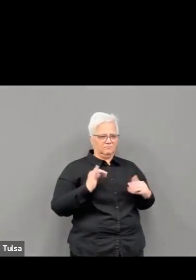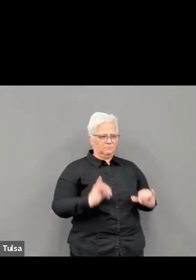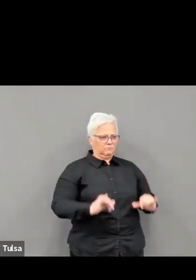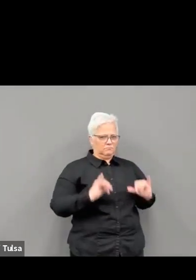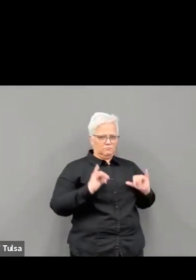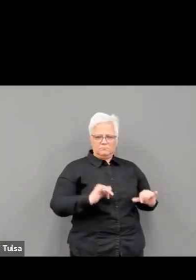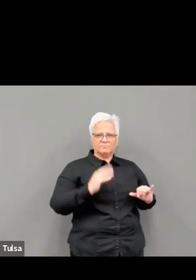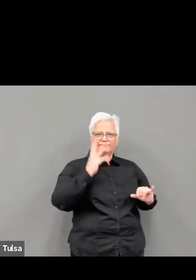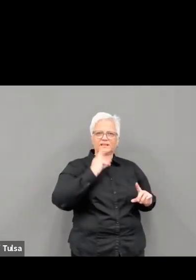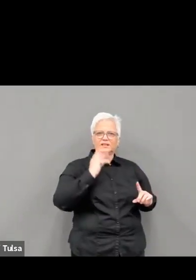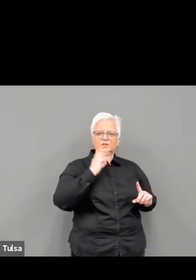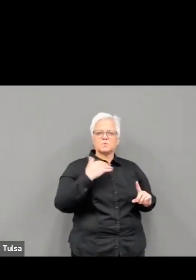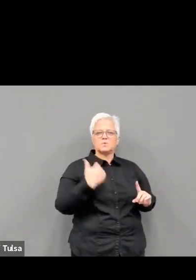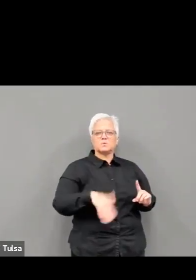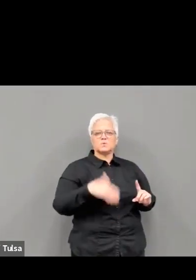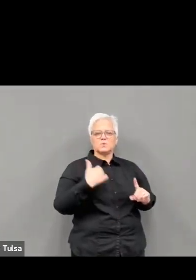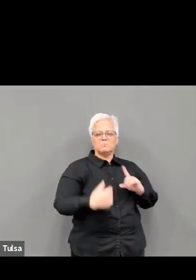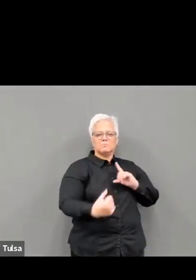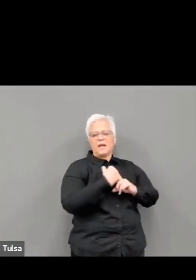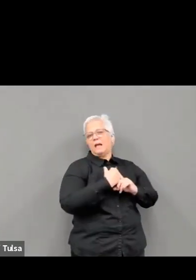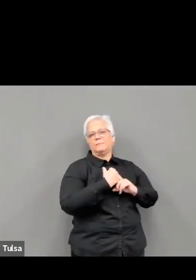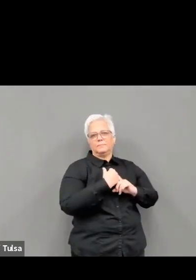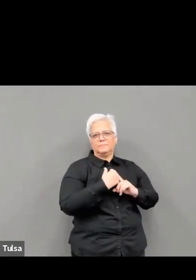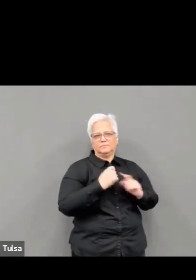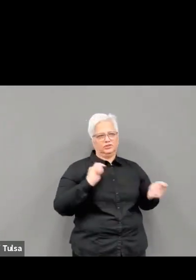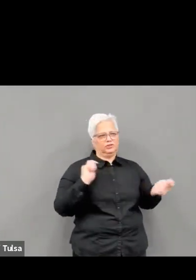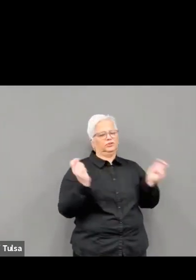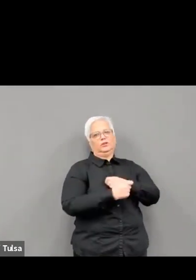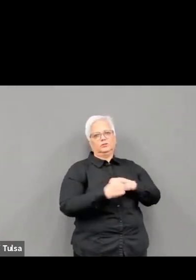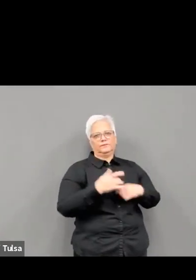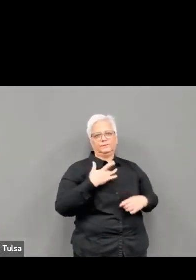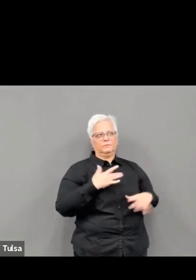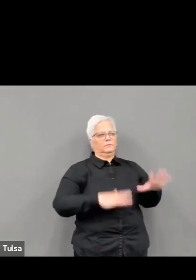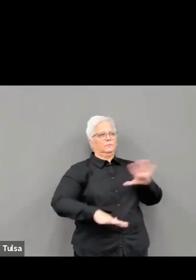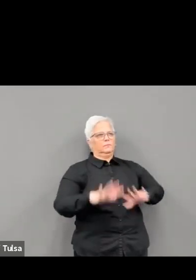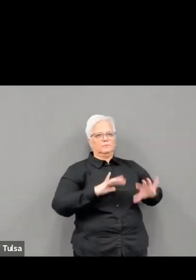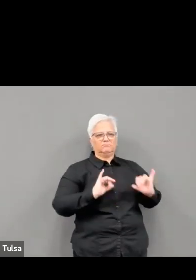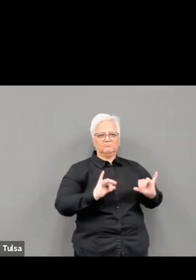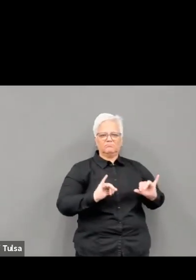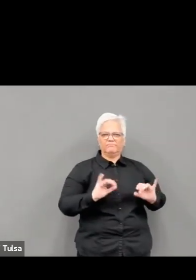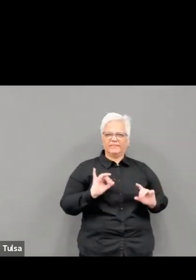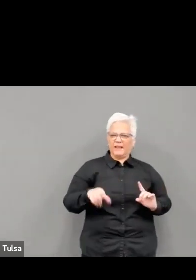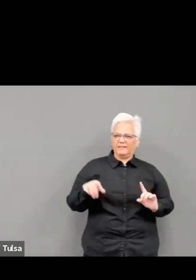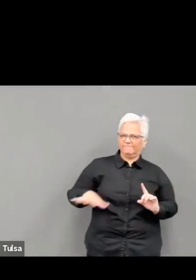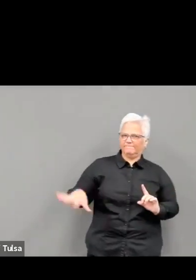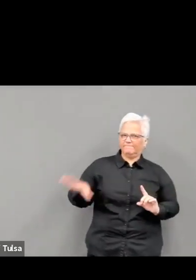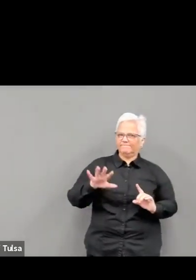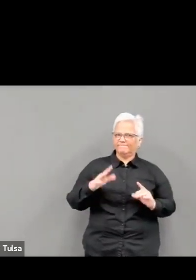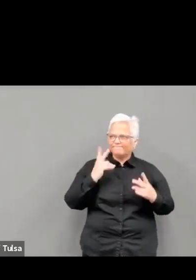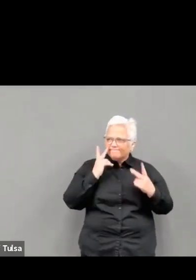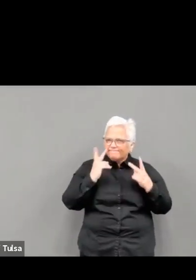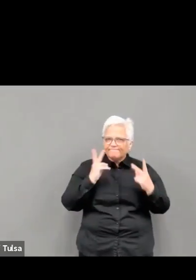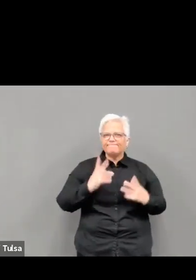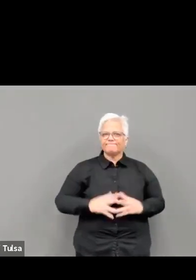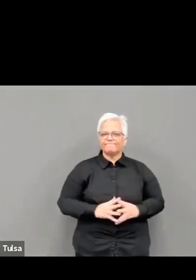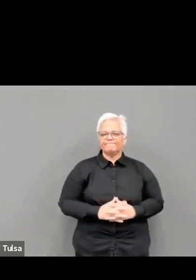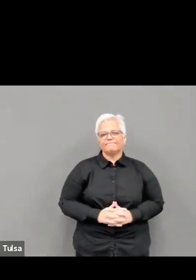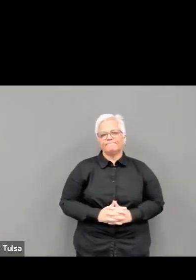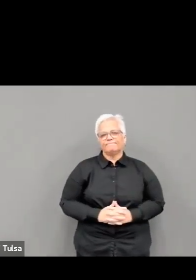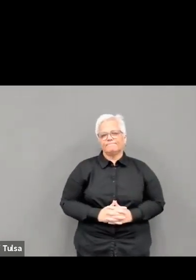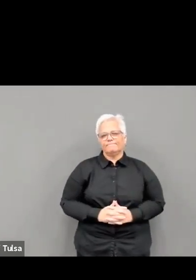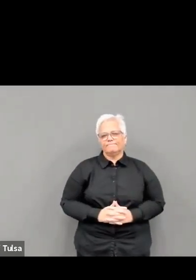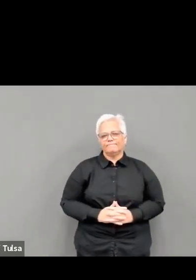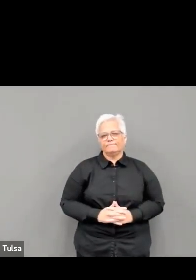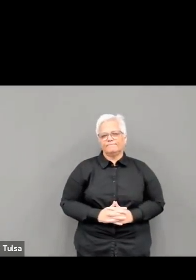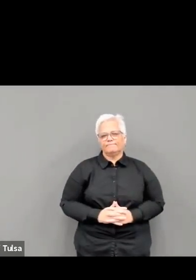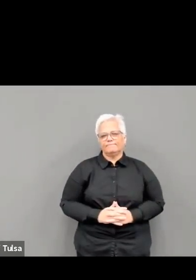careful to celebrate. Now, last Sunday was the first time I have to tell the story, but mother was able to go to church, and